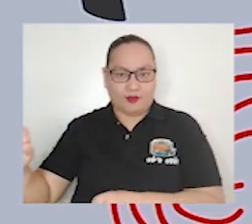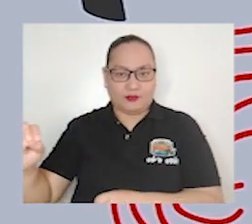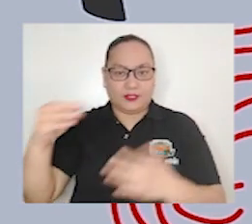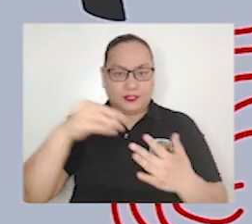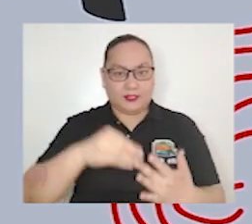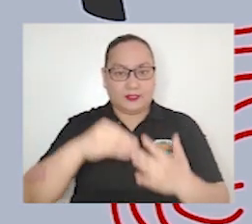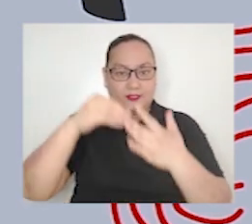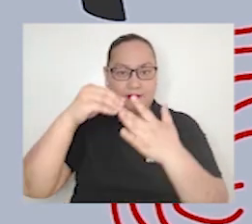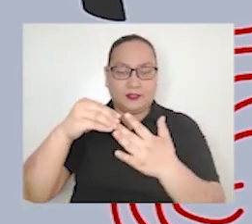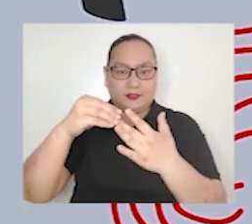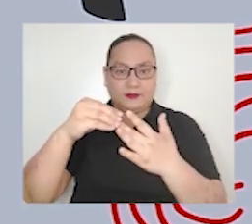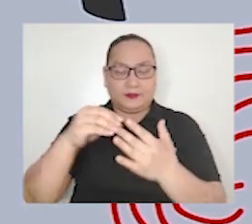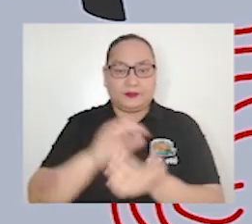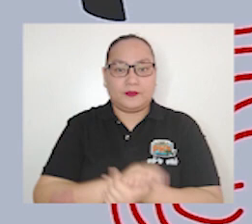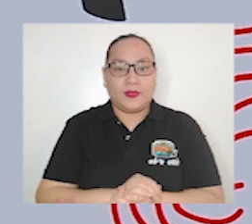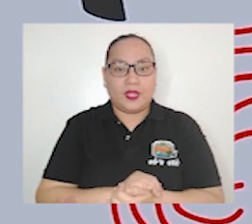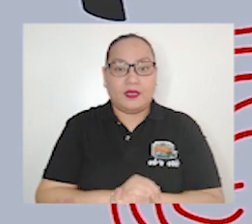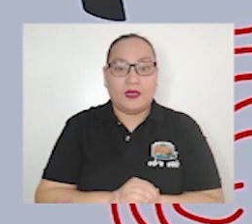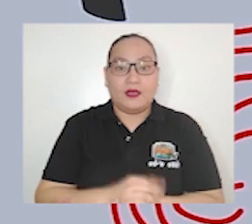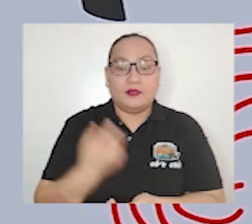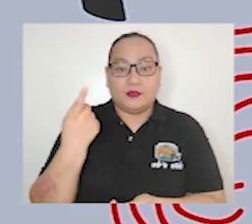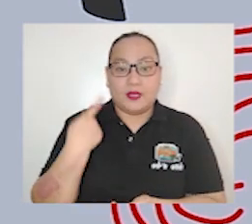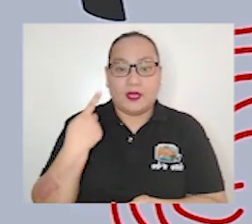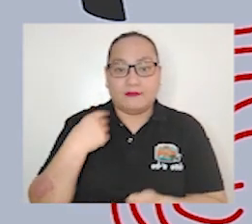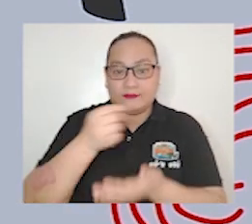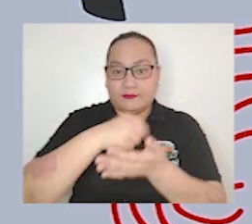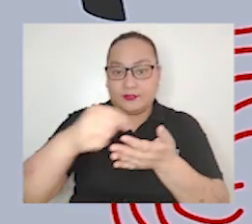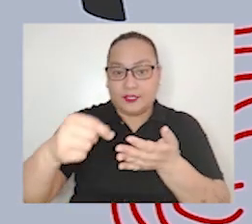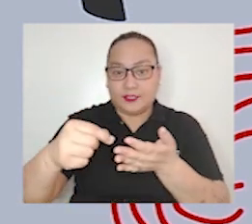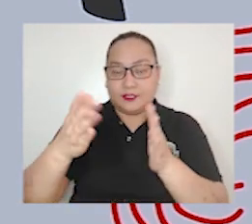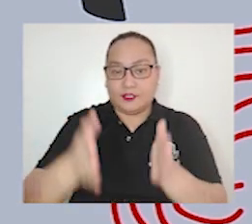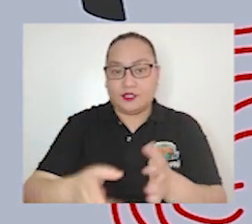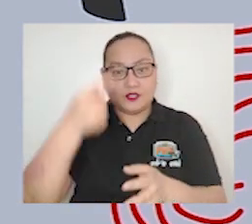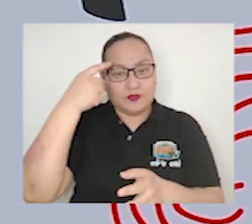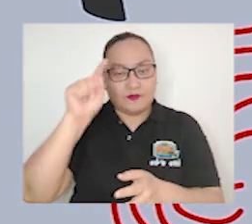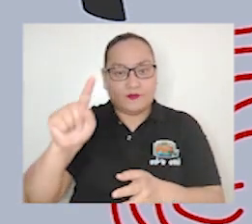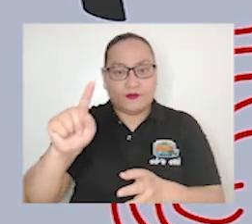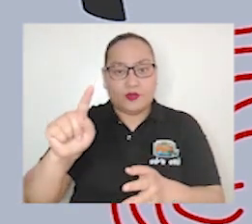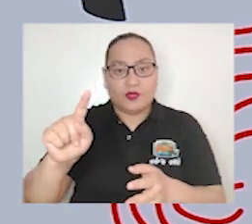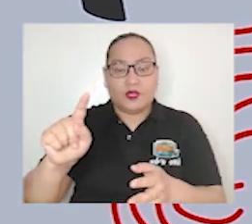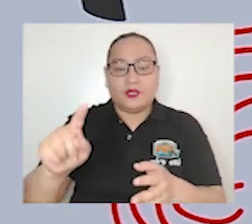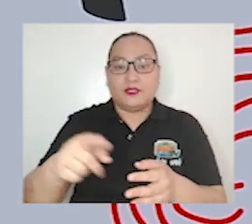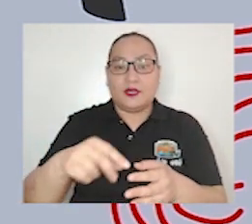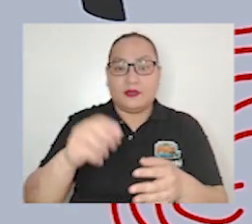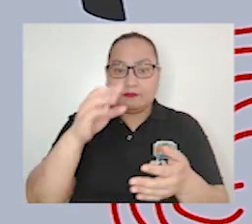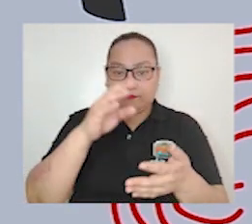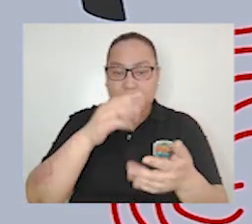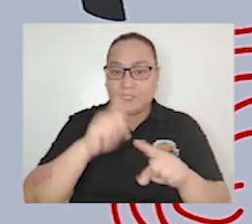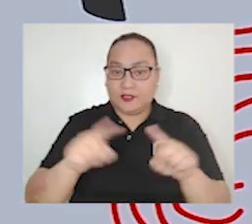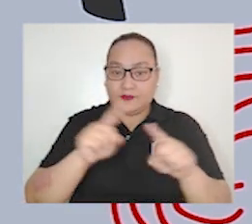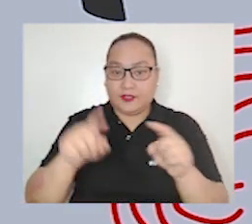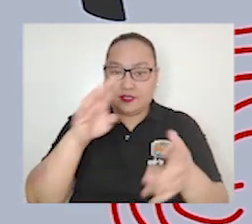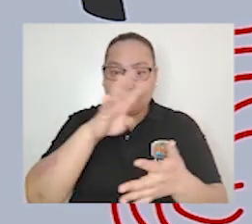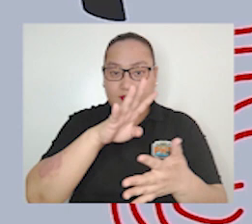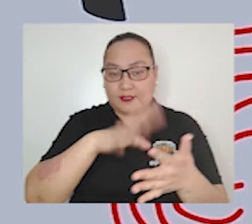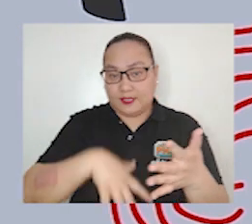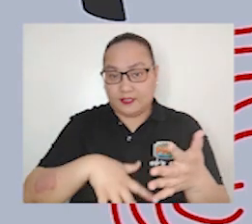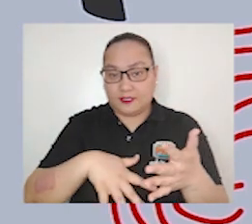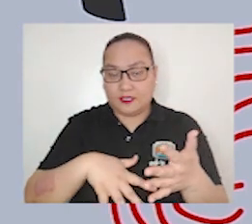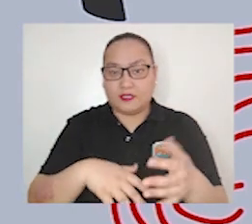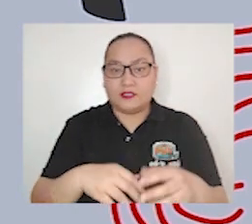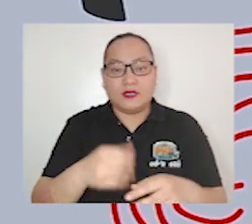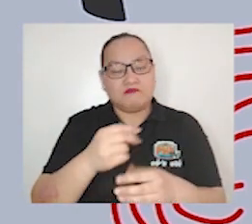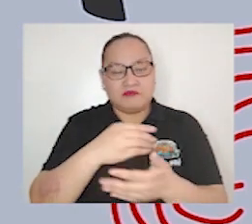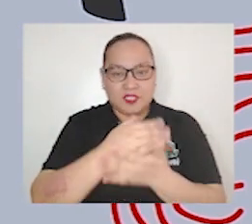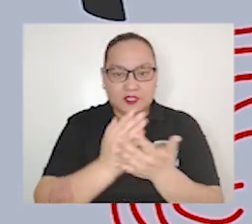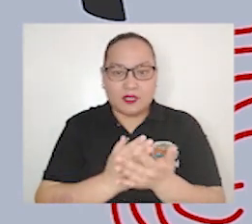That's why they are writers for news articles for the front page and others write about